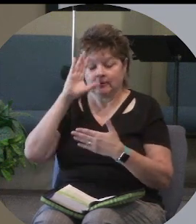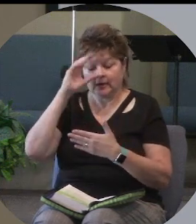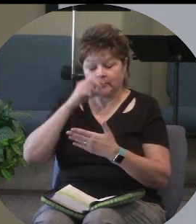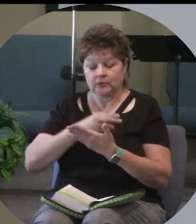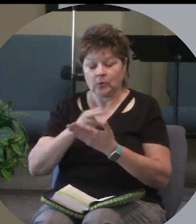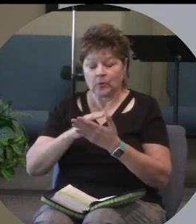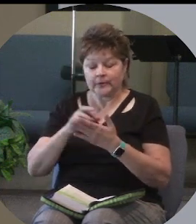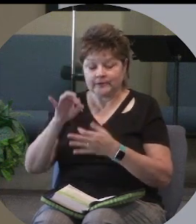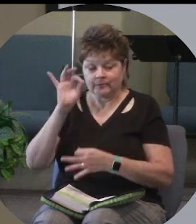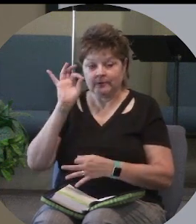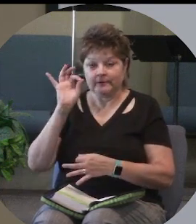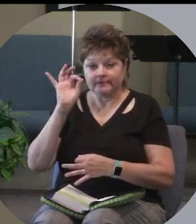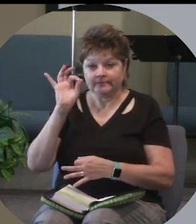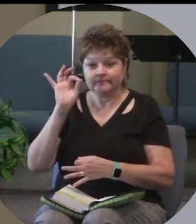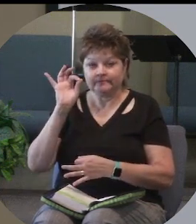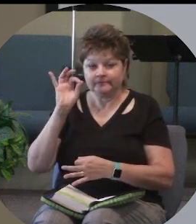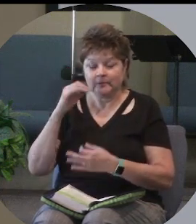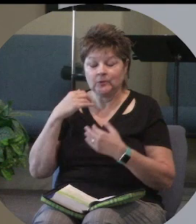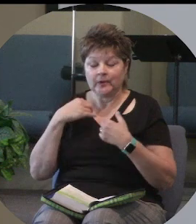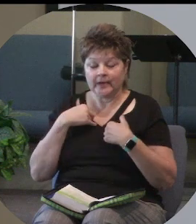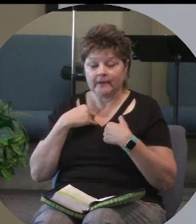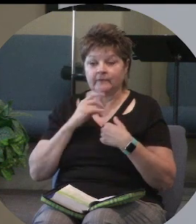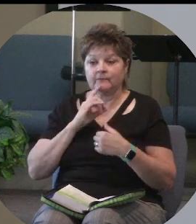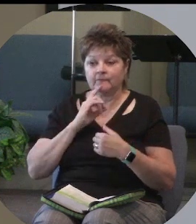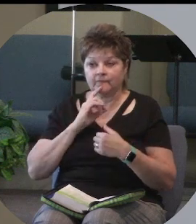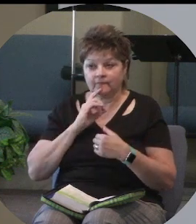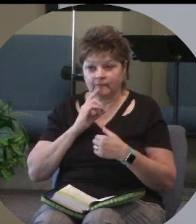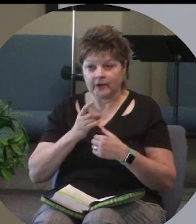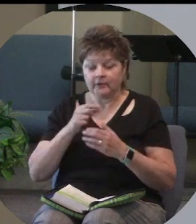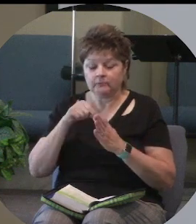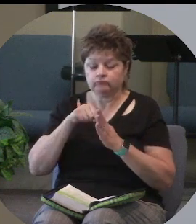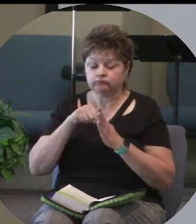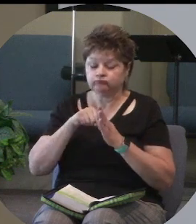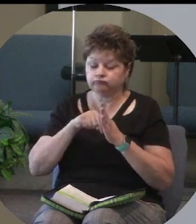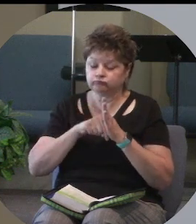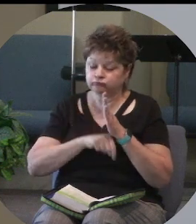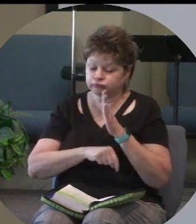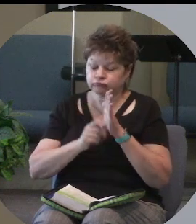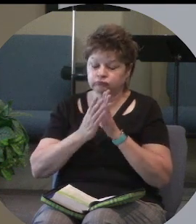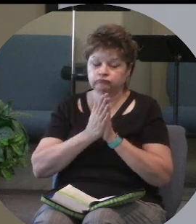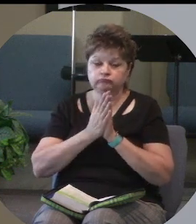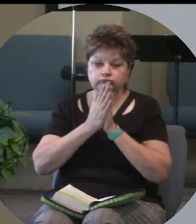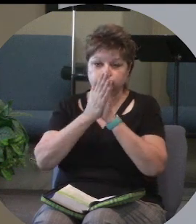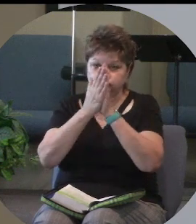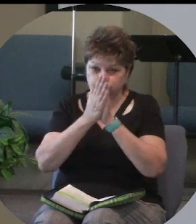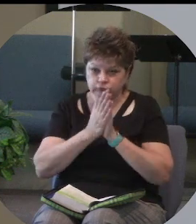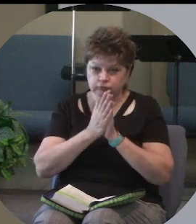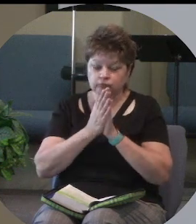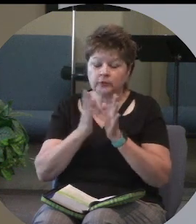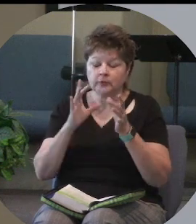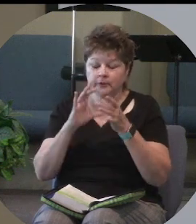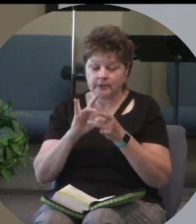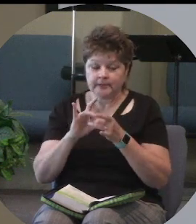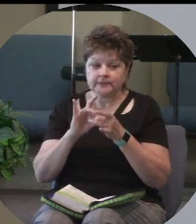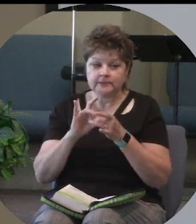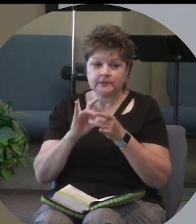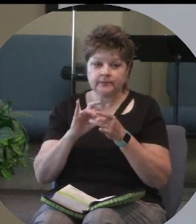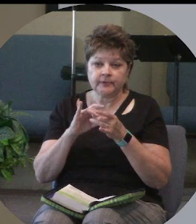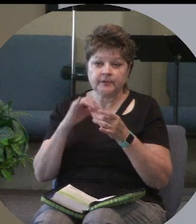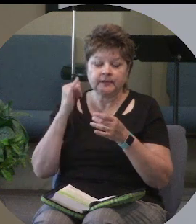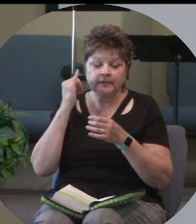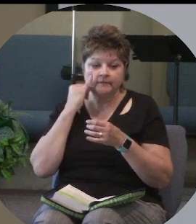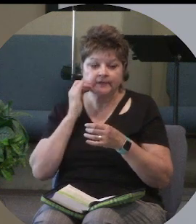you have a very intimate close relationship whether it's really